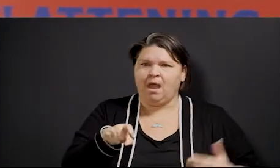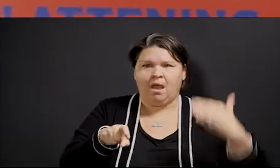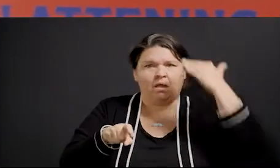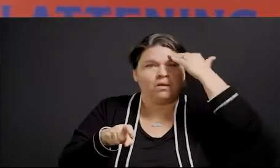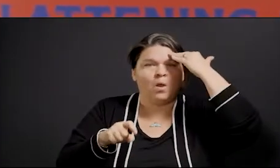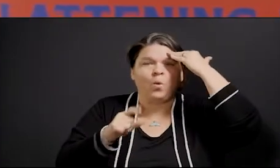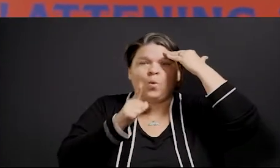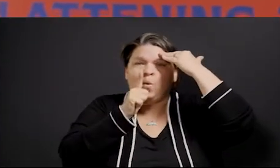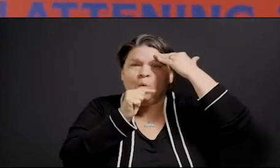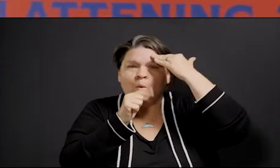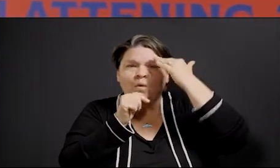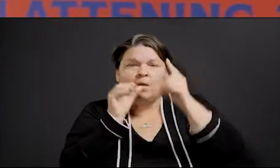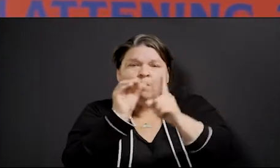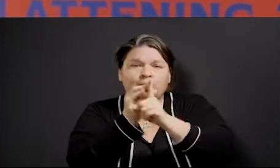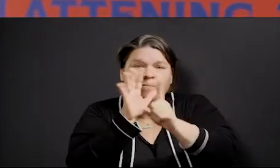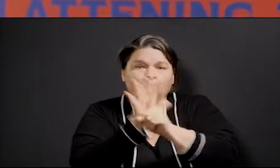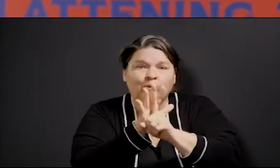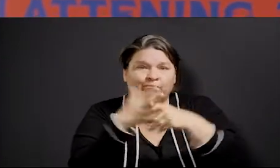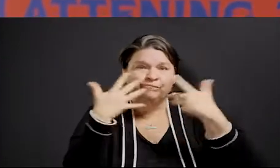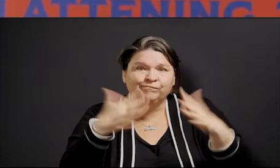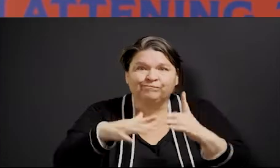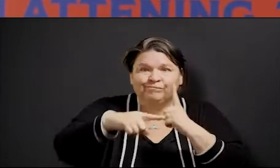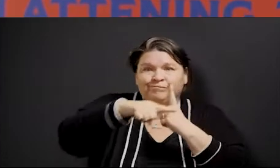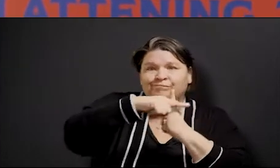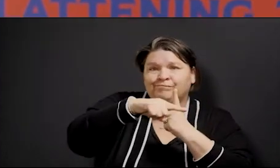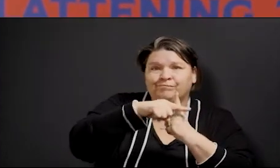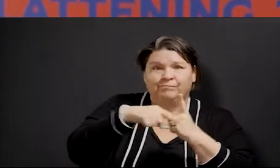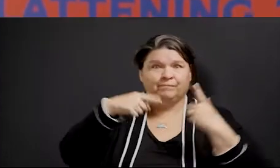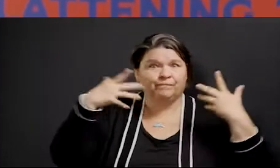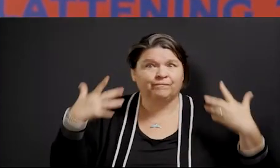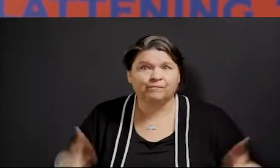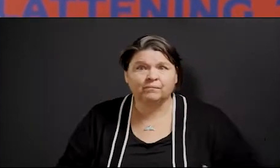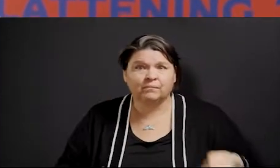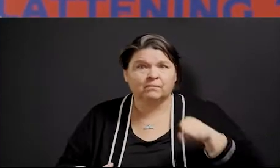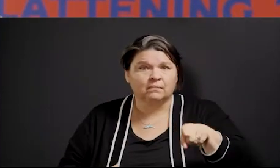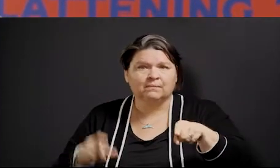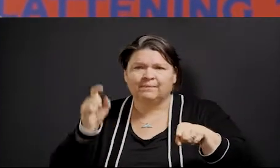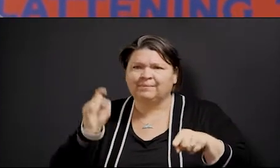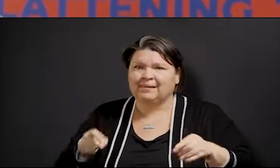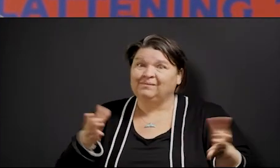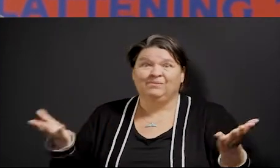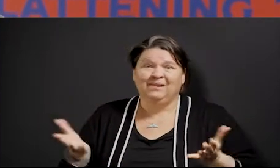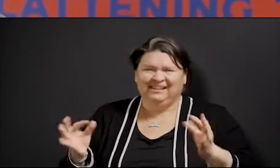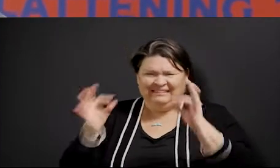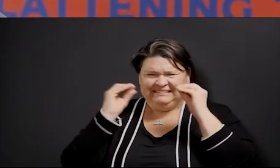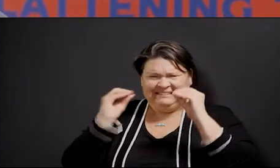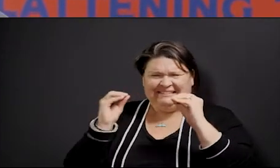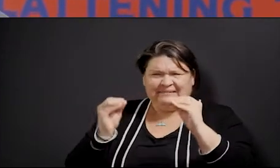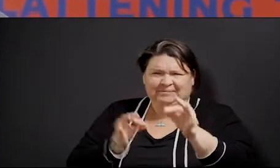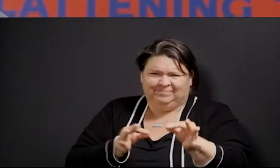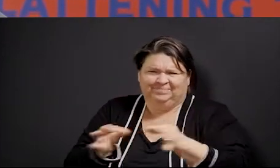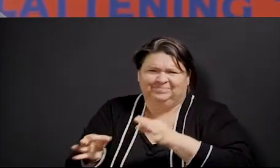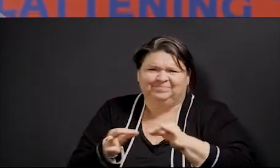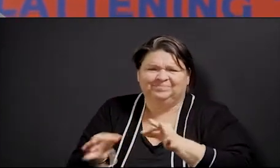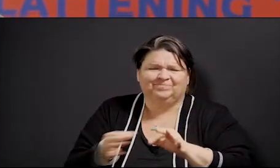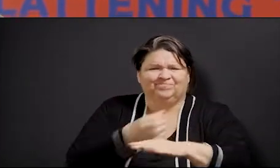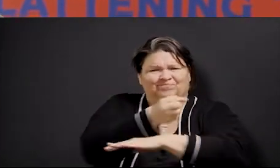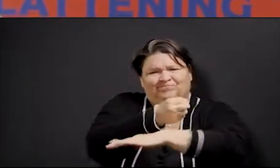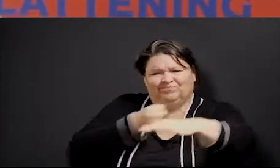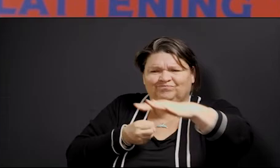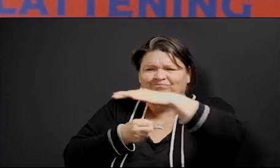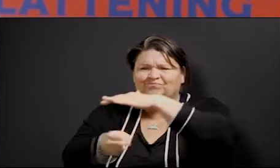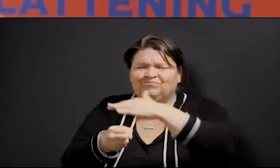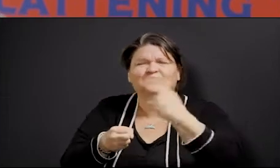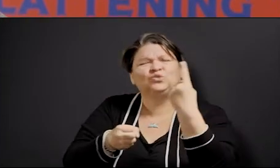need to educate them. We need to isolate them. And then we need to look at finding out who they've been in